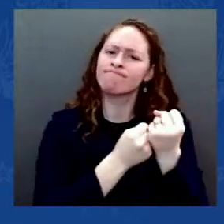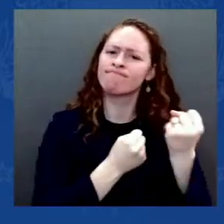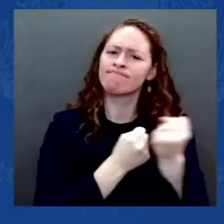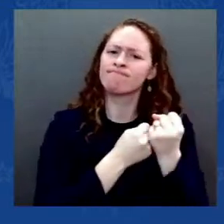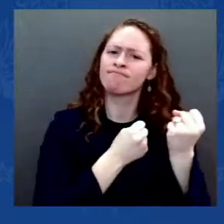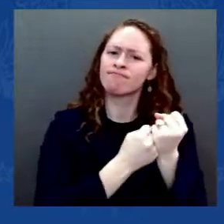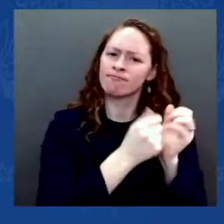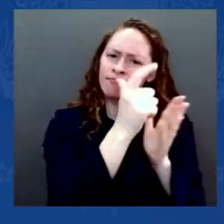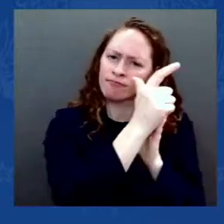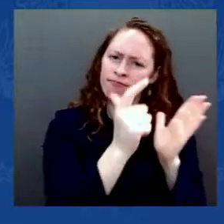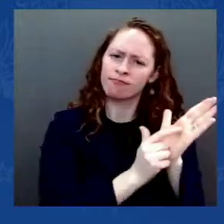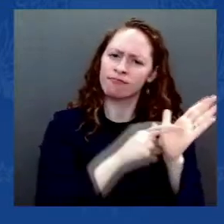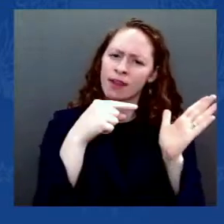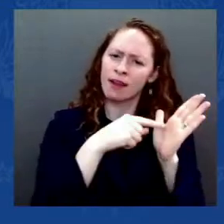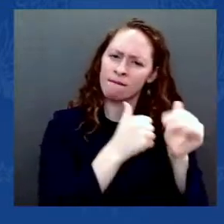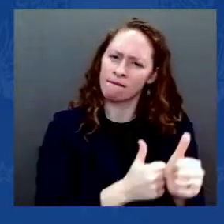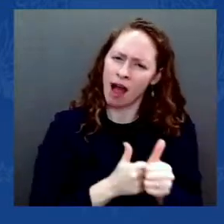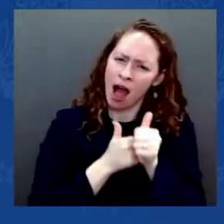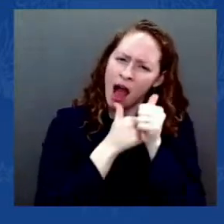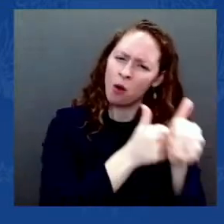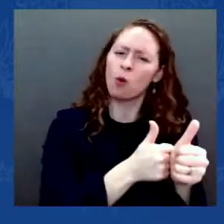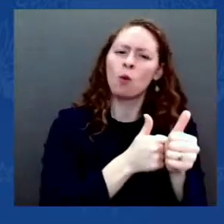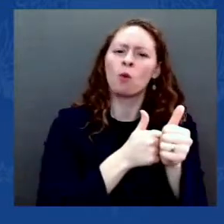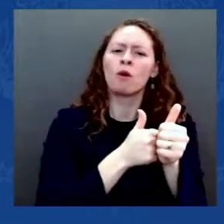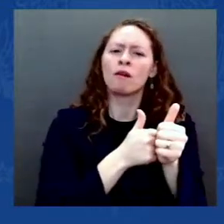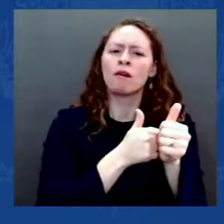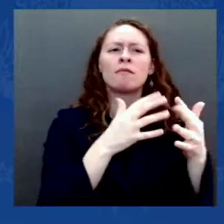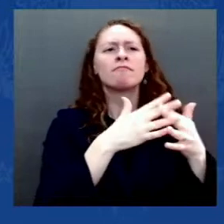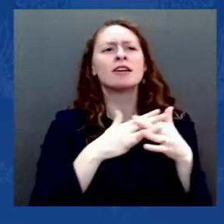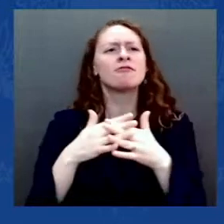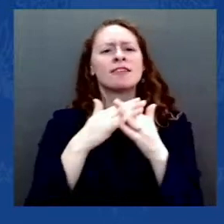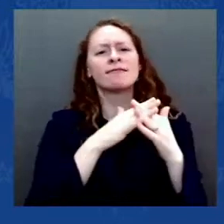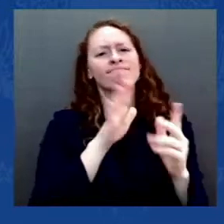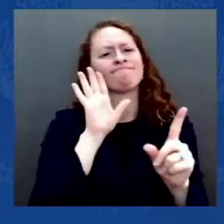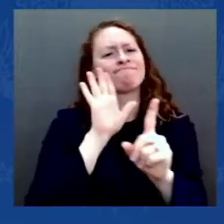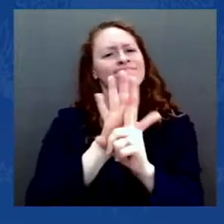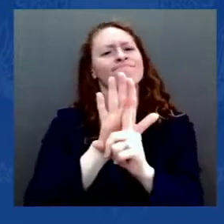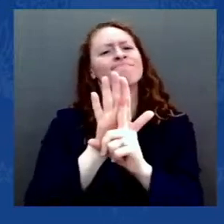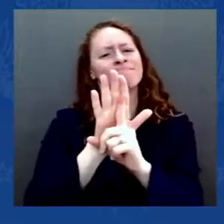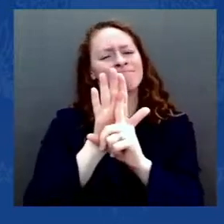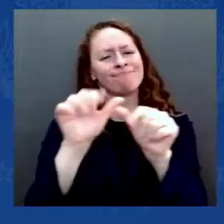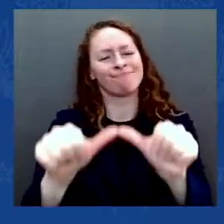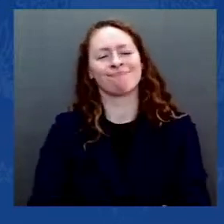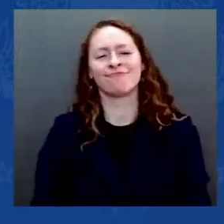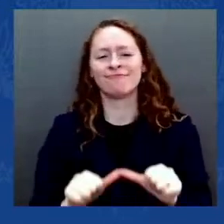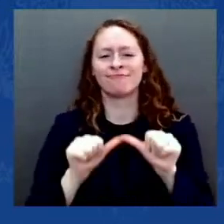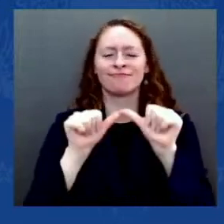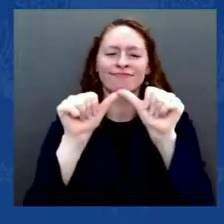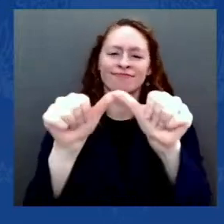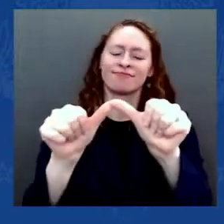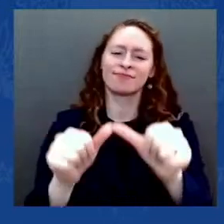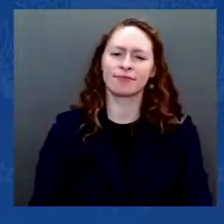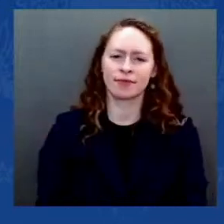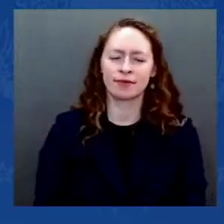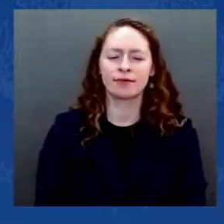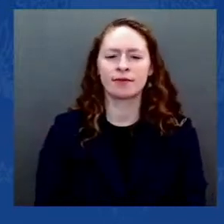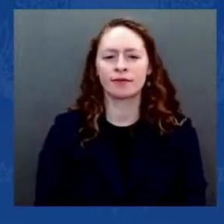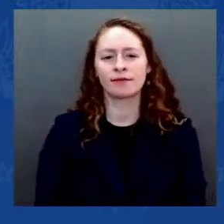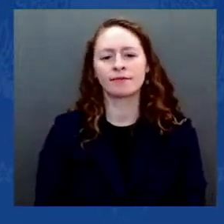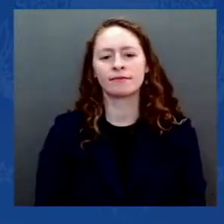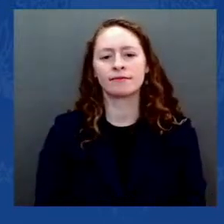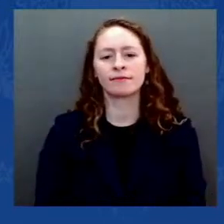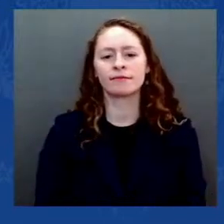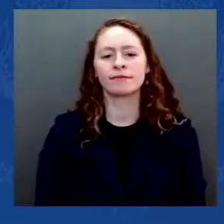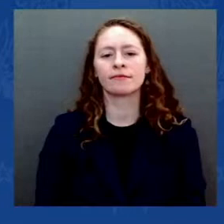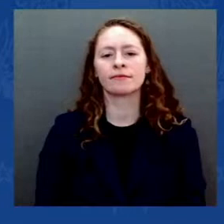the promises at risk, targeted by the forces that value brute strength over the sanctity of